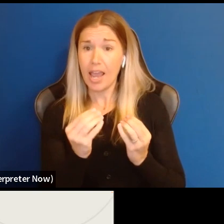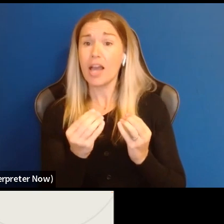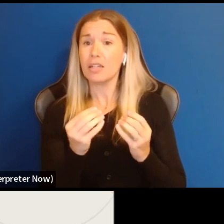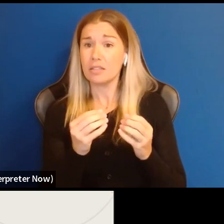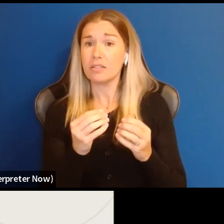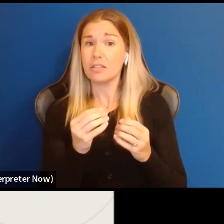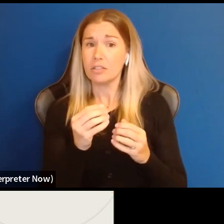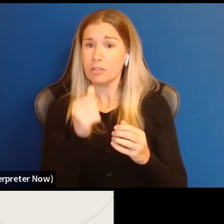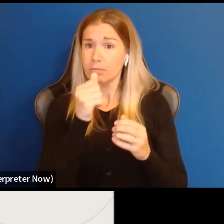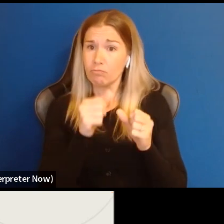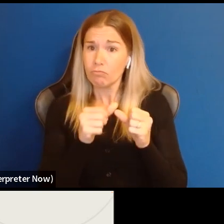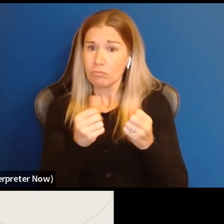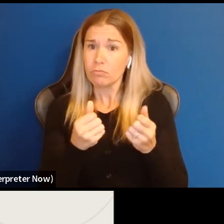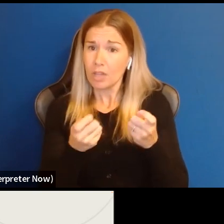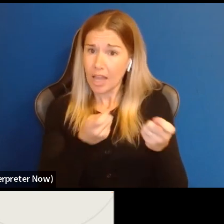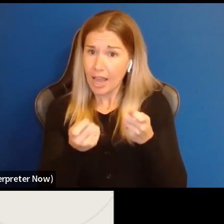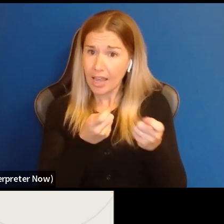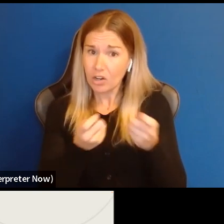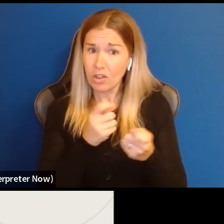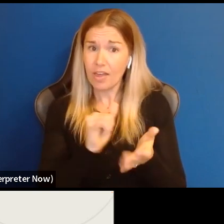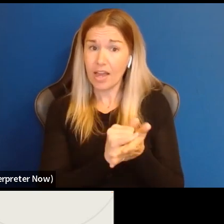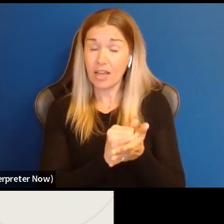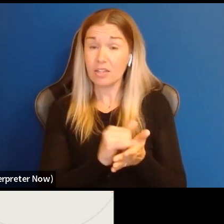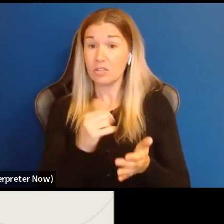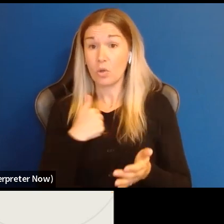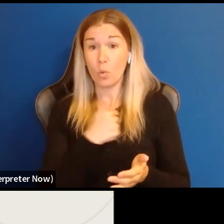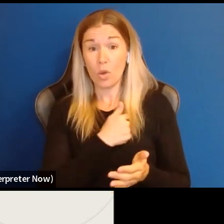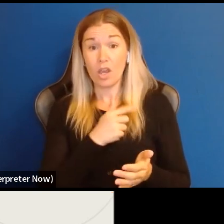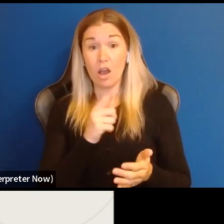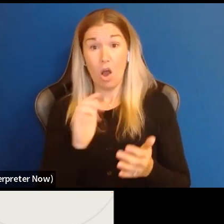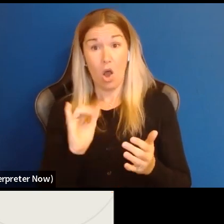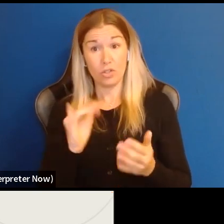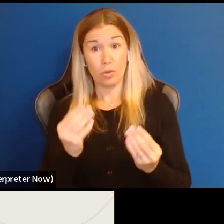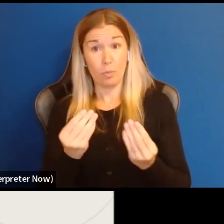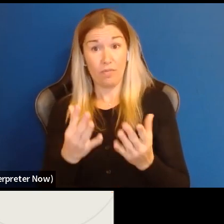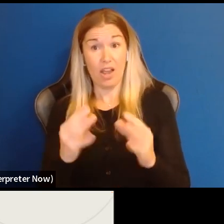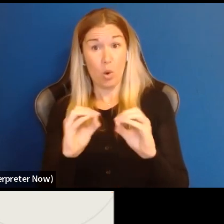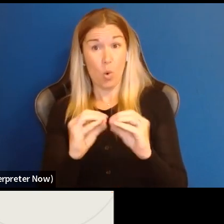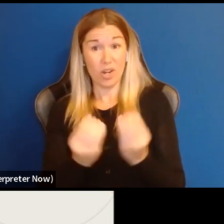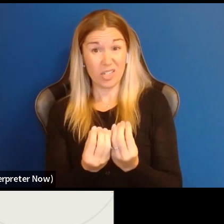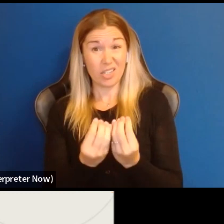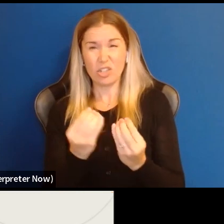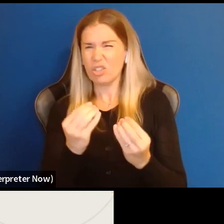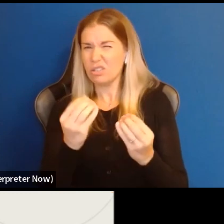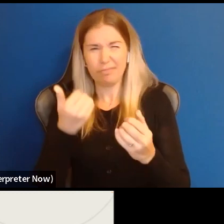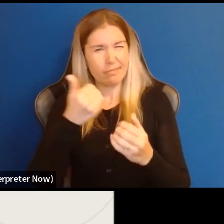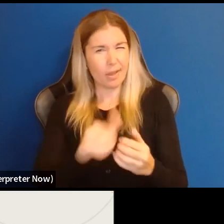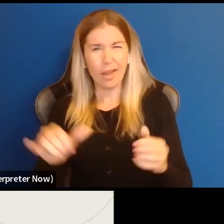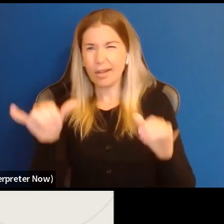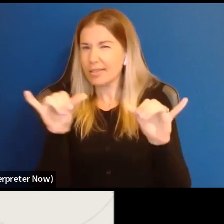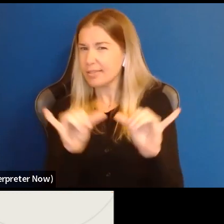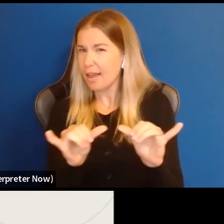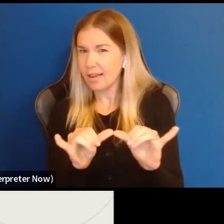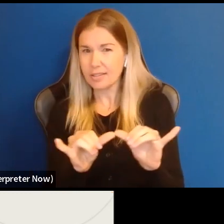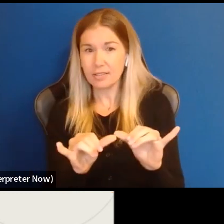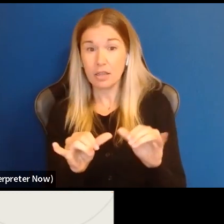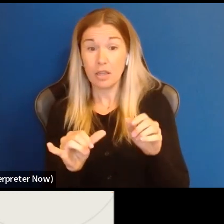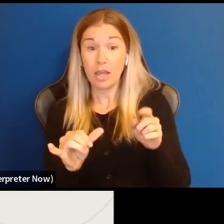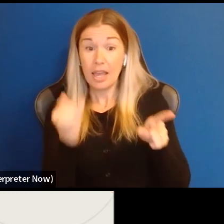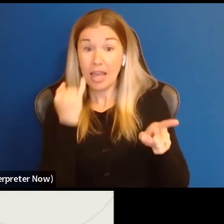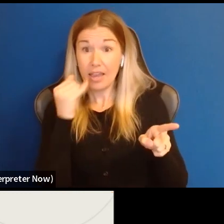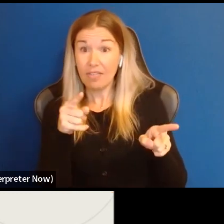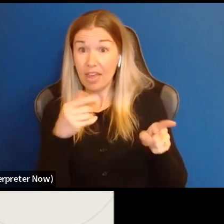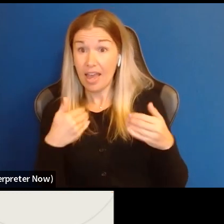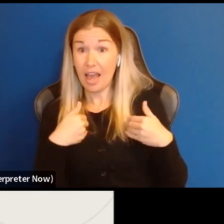so the this arts here is also for organizations of all sizes who have a capacity building